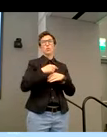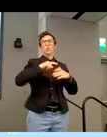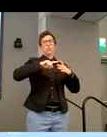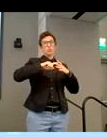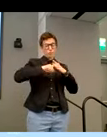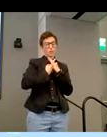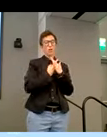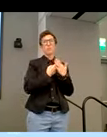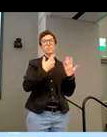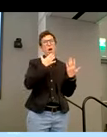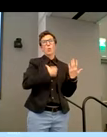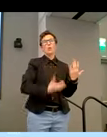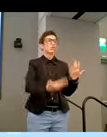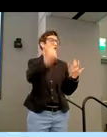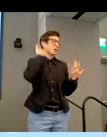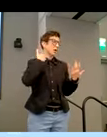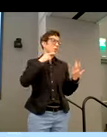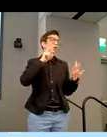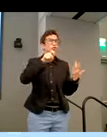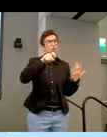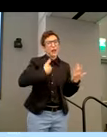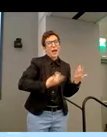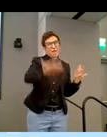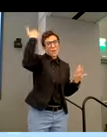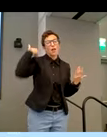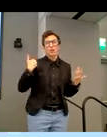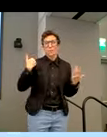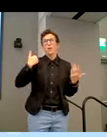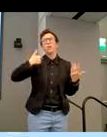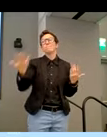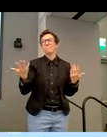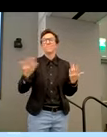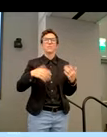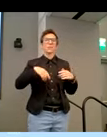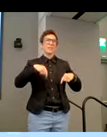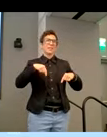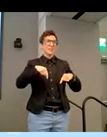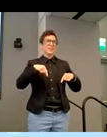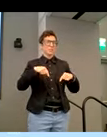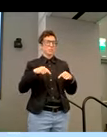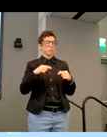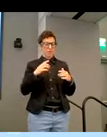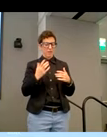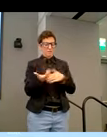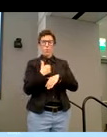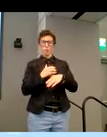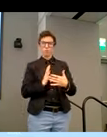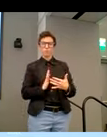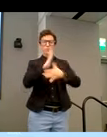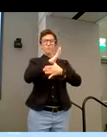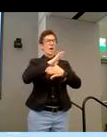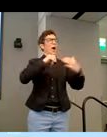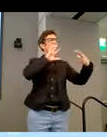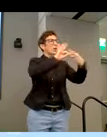technologically, electronically driven far longer ago, but this is really bringing to the forefront of how can we connect with more people?